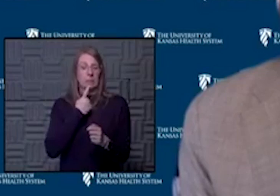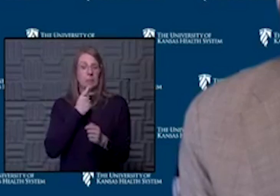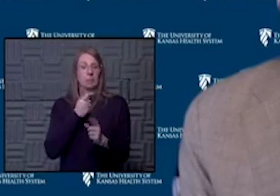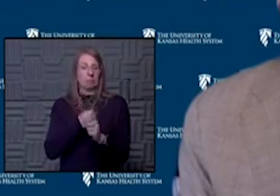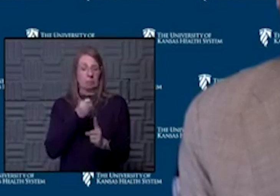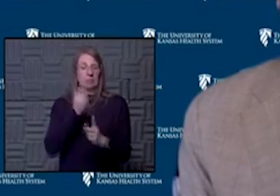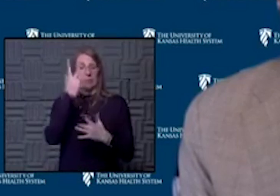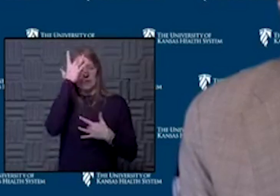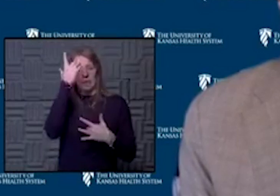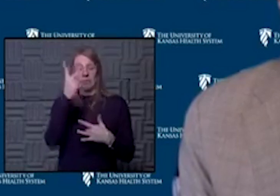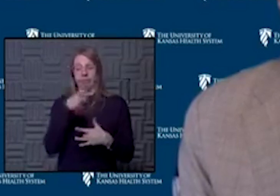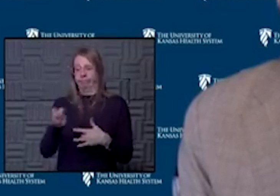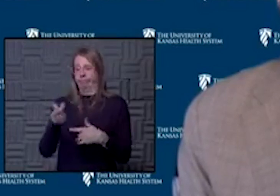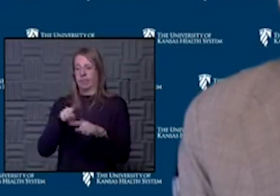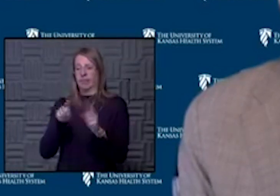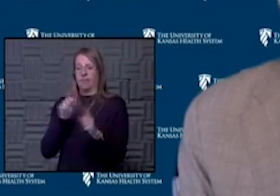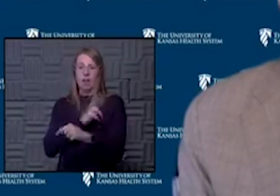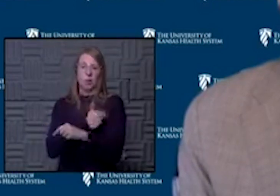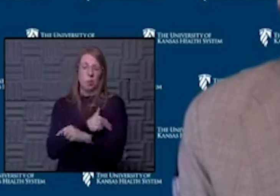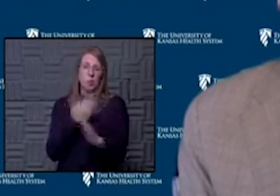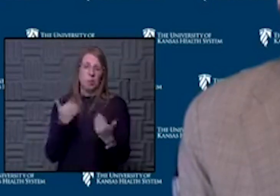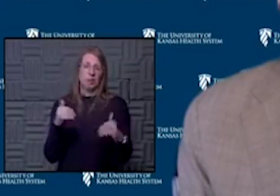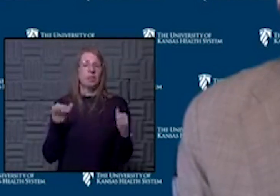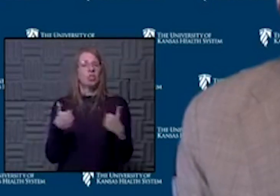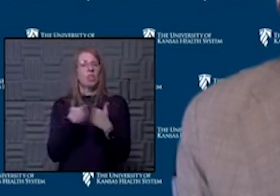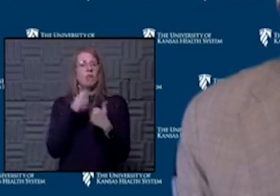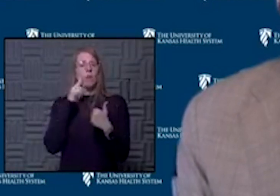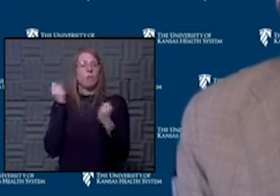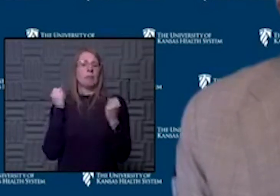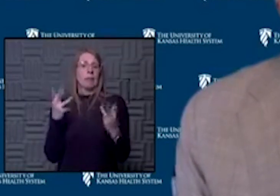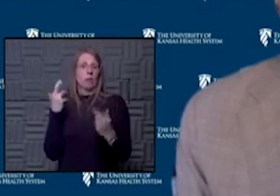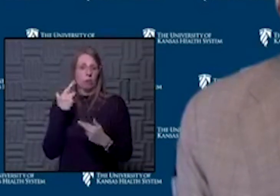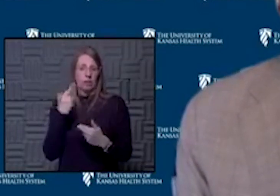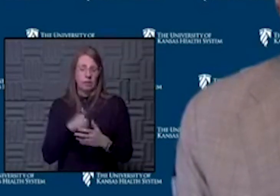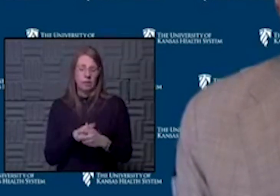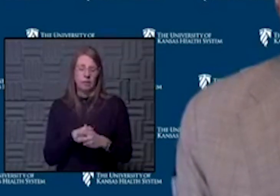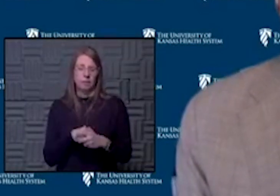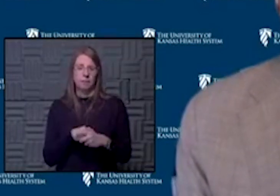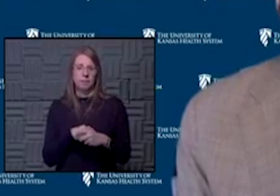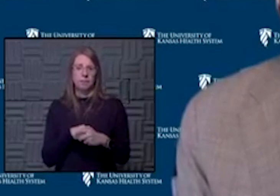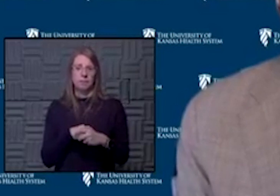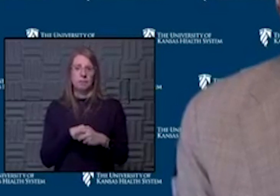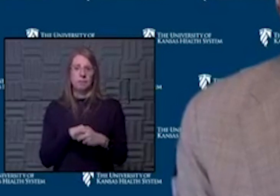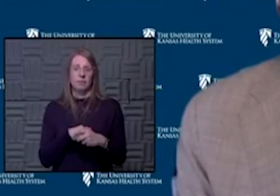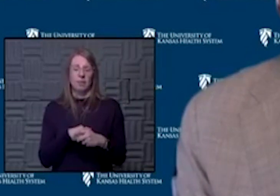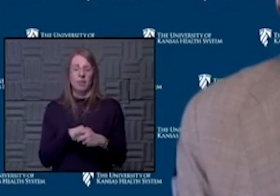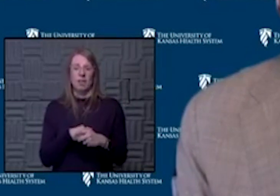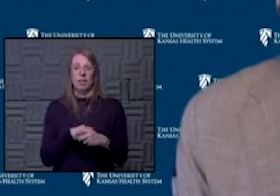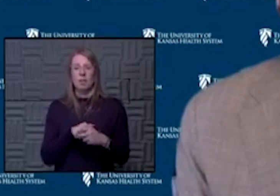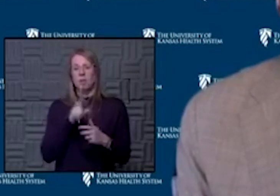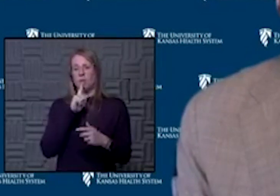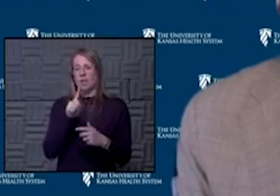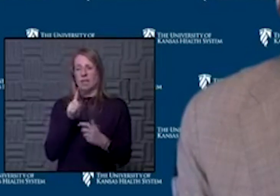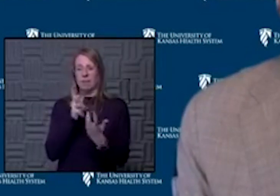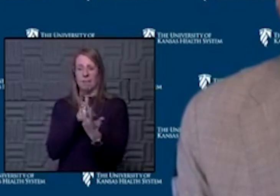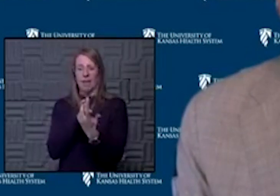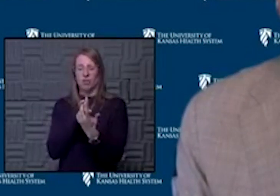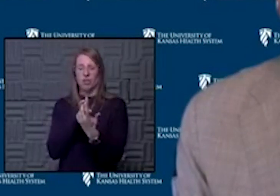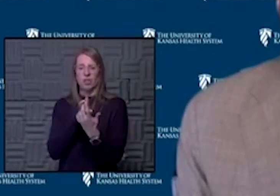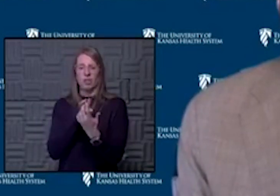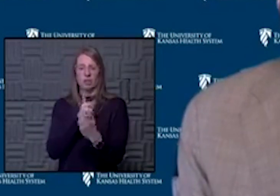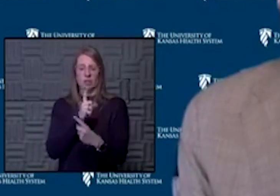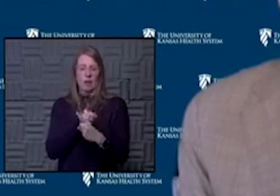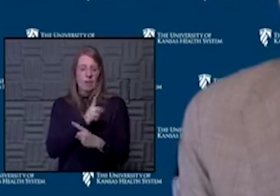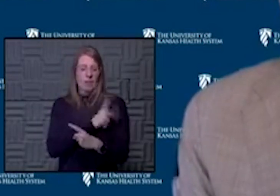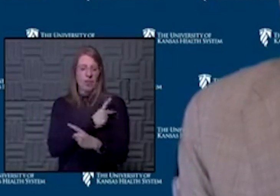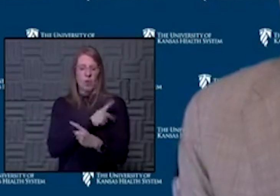that is challenging for a lot of reasons, not the least of which is matching up sort of the right patient with the right location.